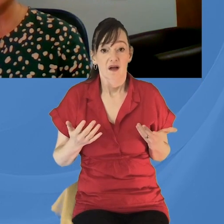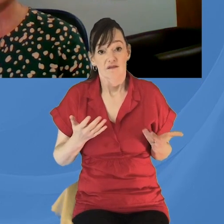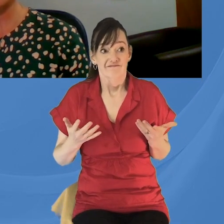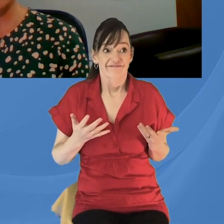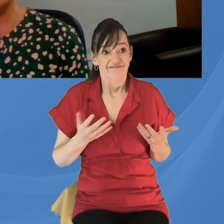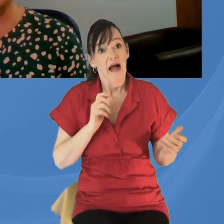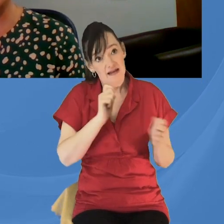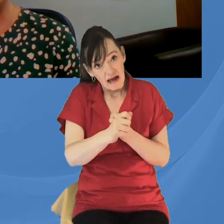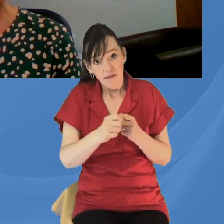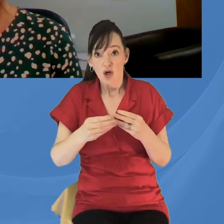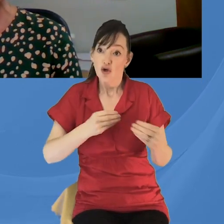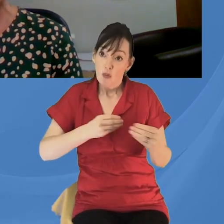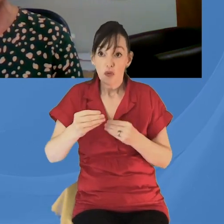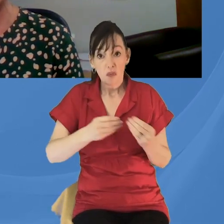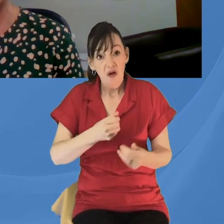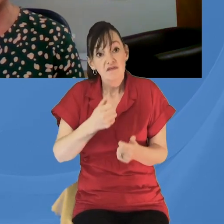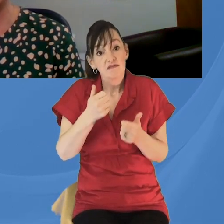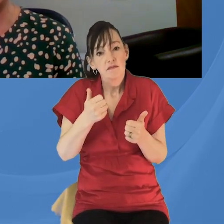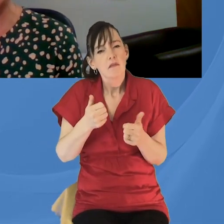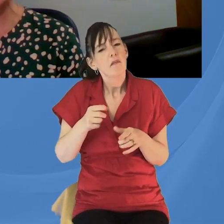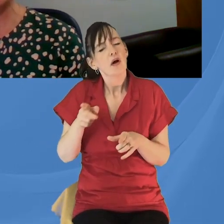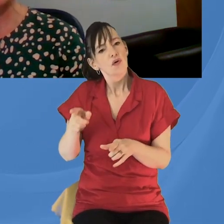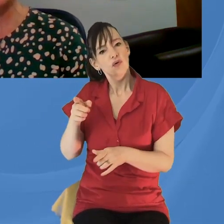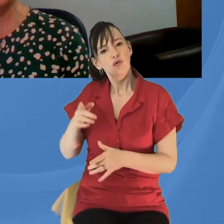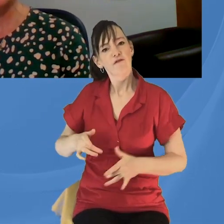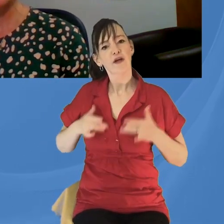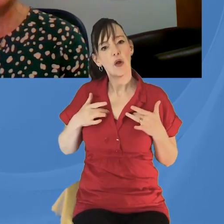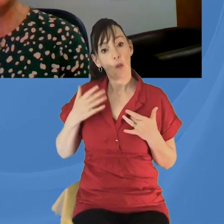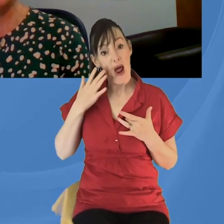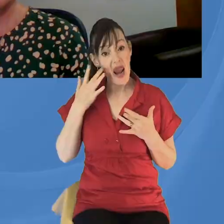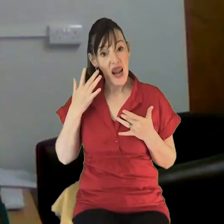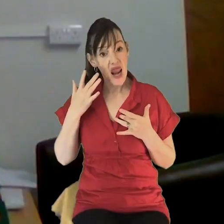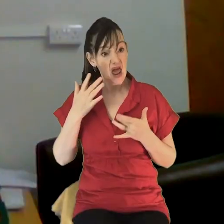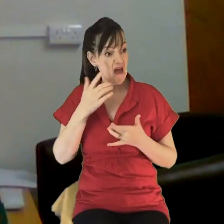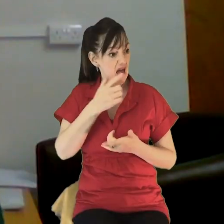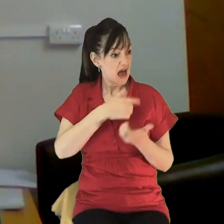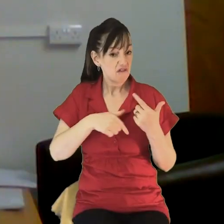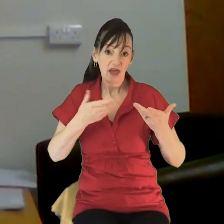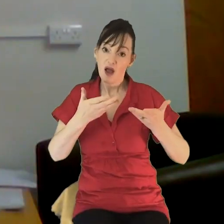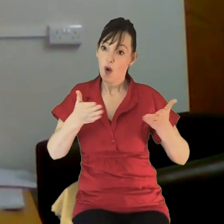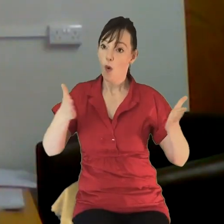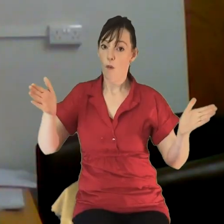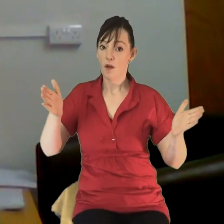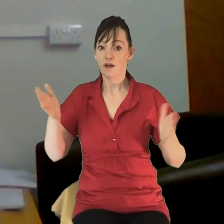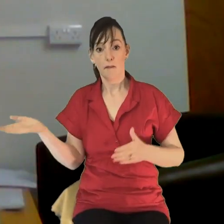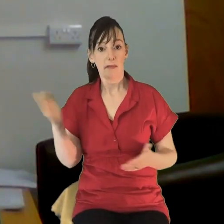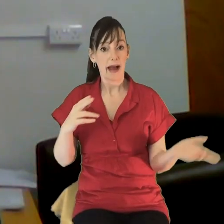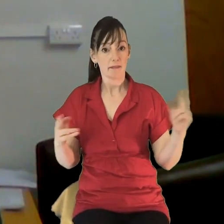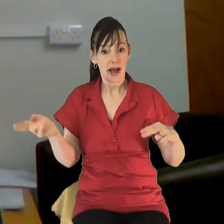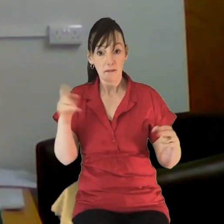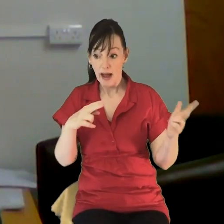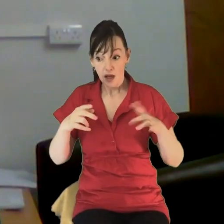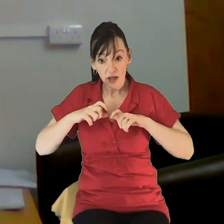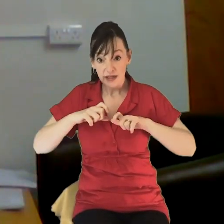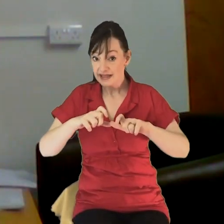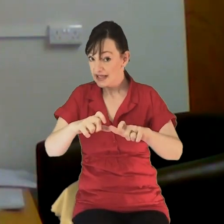some stage. But will there be some of those things that you'll carry forward once you're able to meet face to face? I really think so. Yeah, I think the sort